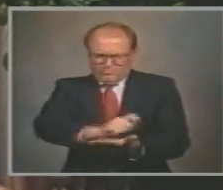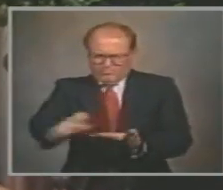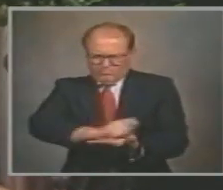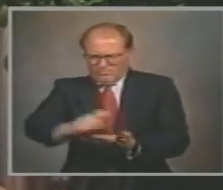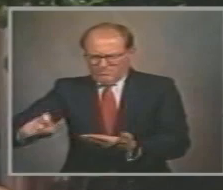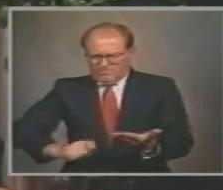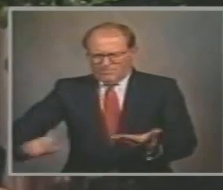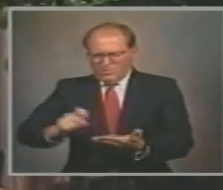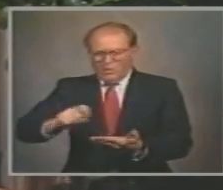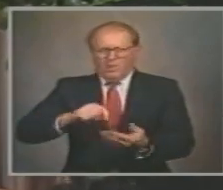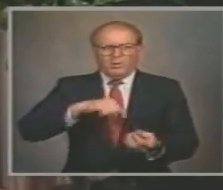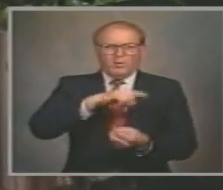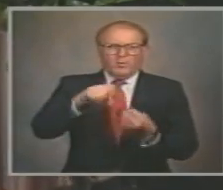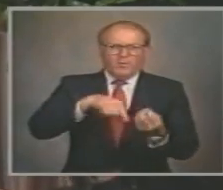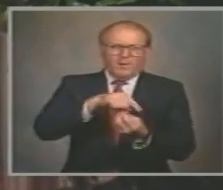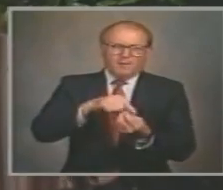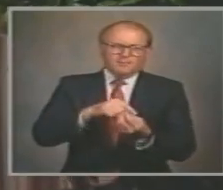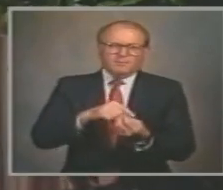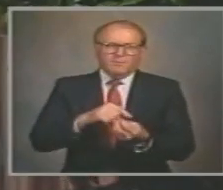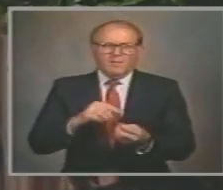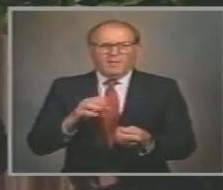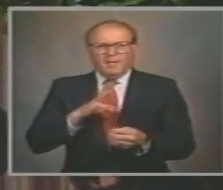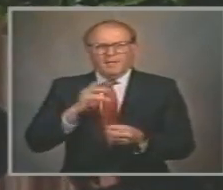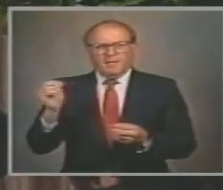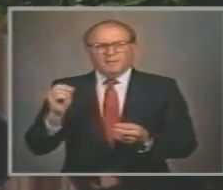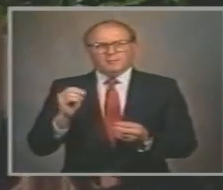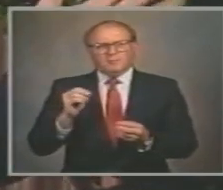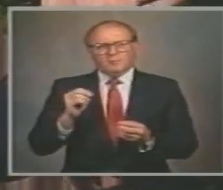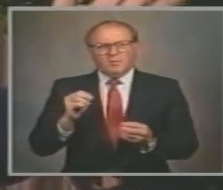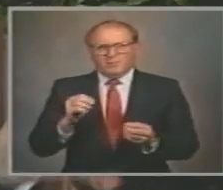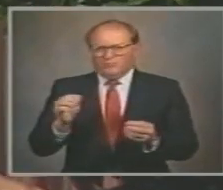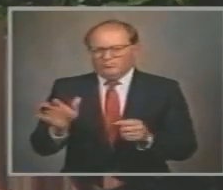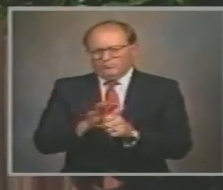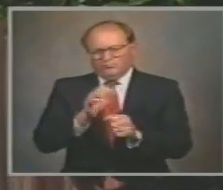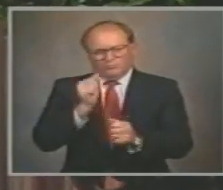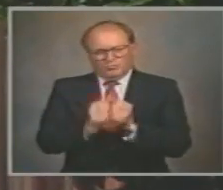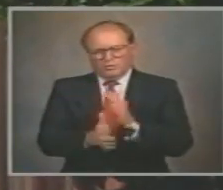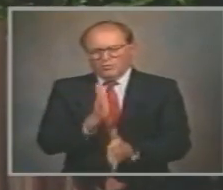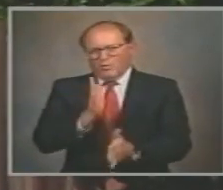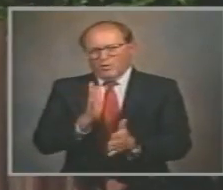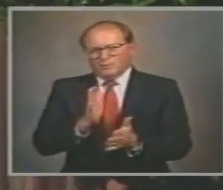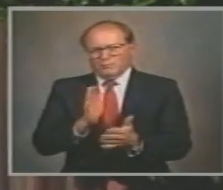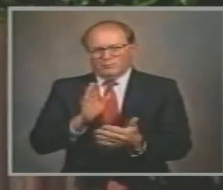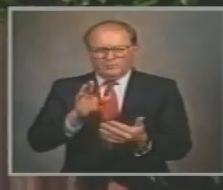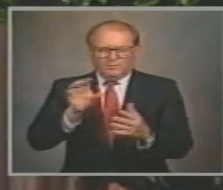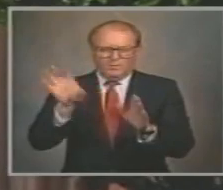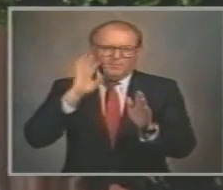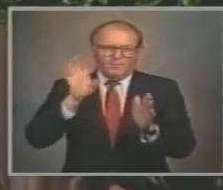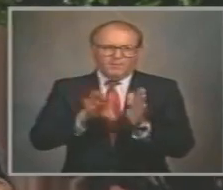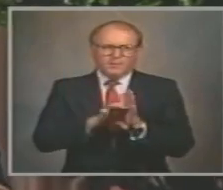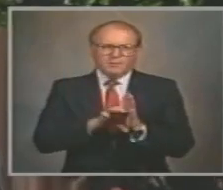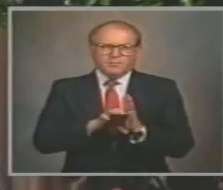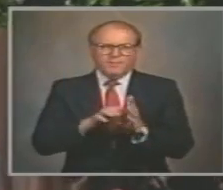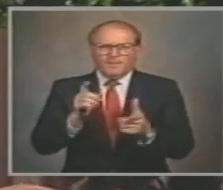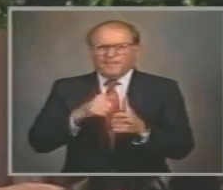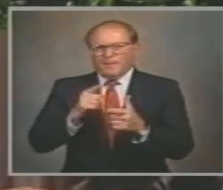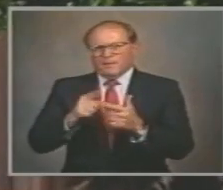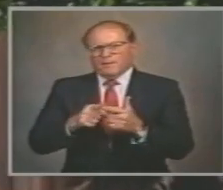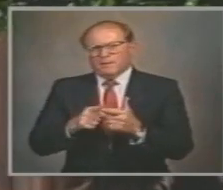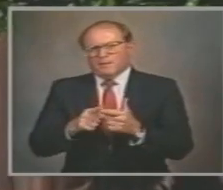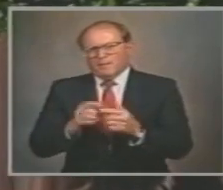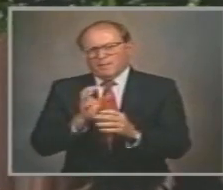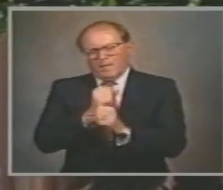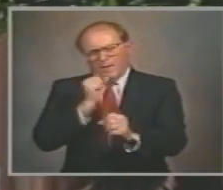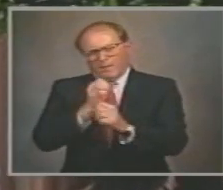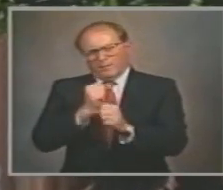his crayon All over the page Until he just simply ruined it all Then the video shifts